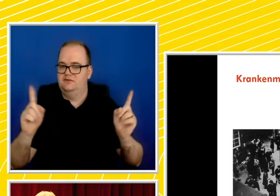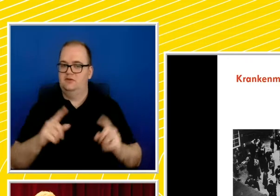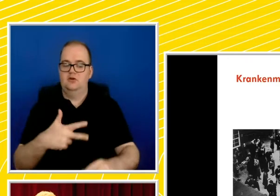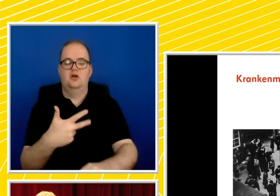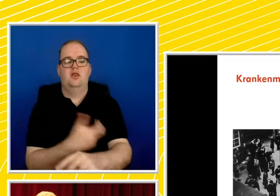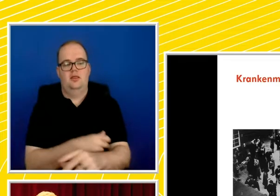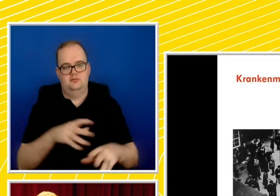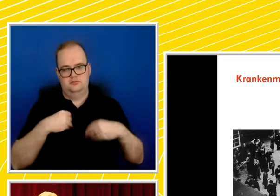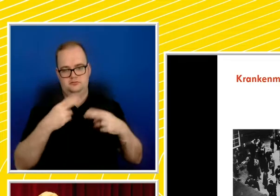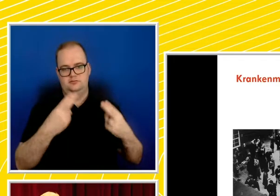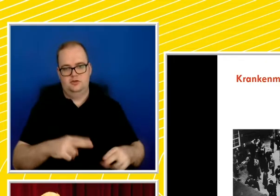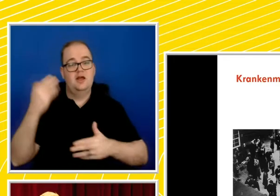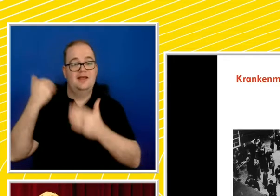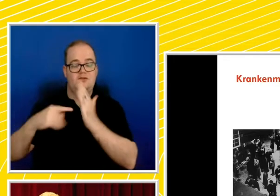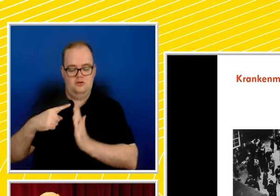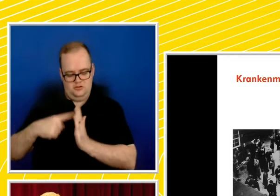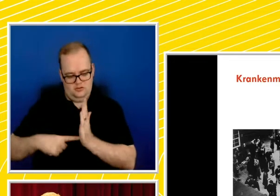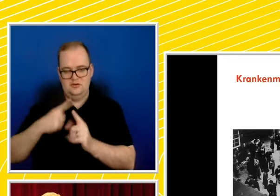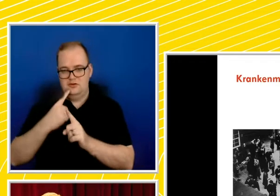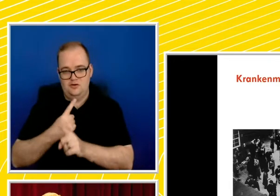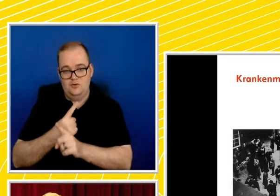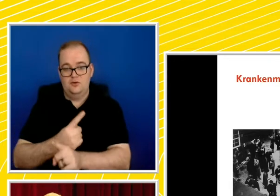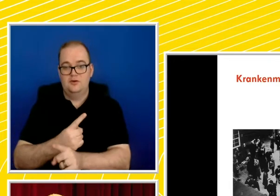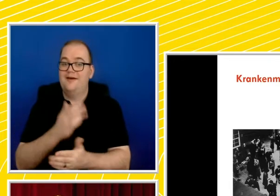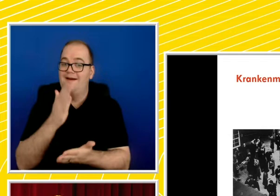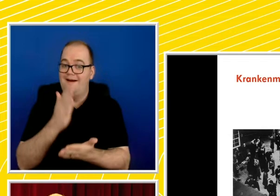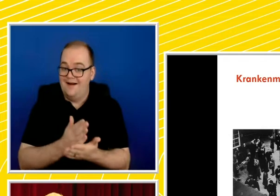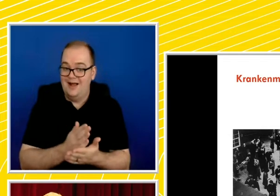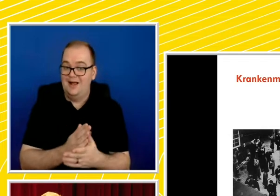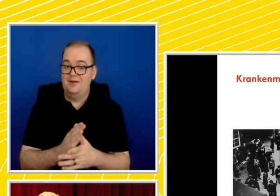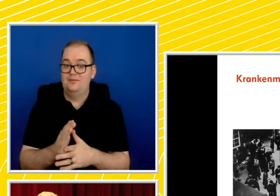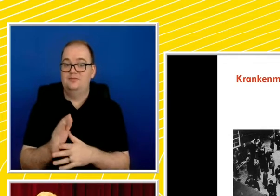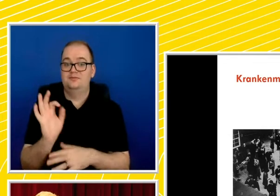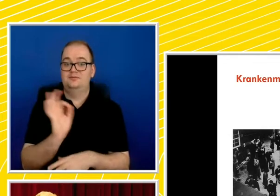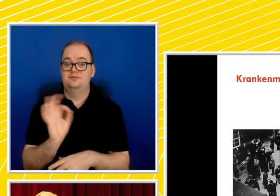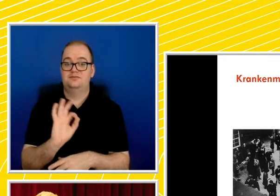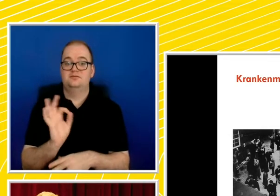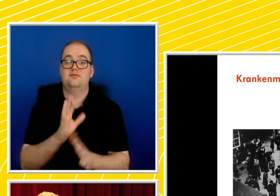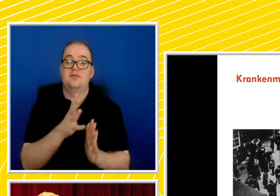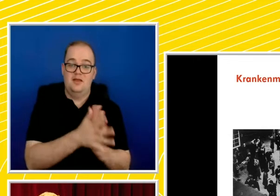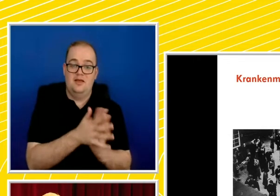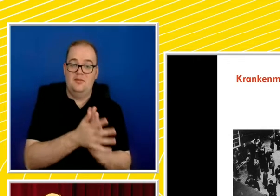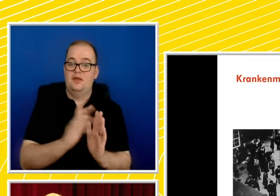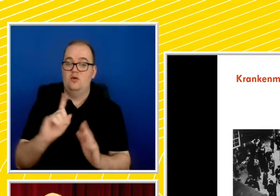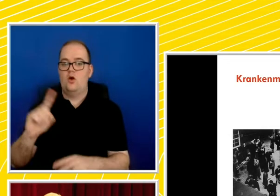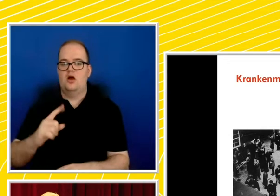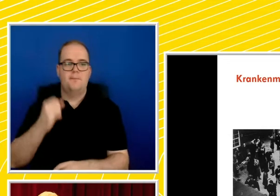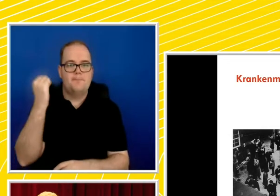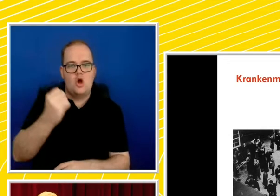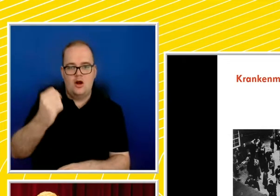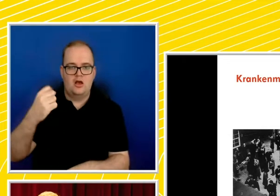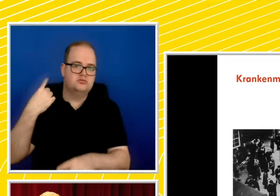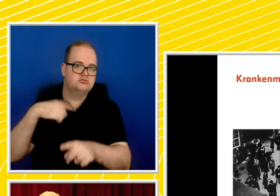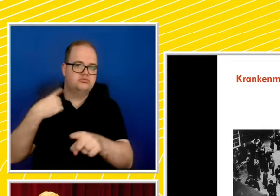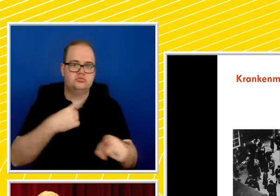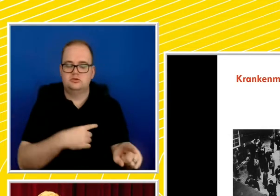historical reference point, it is a gross euphemism for a program of mass murder. That said, so in a sense,